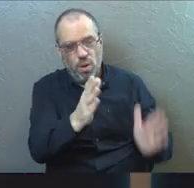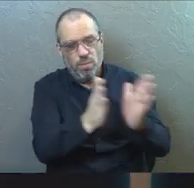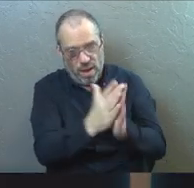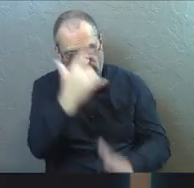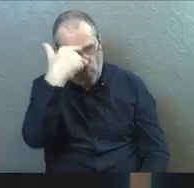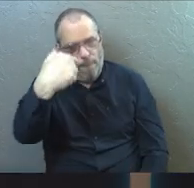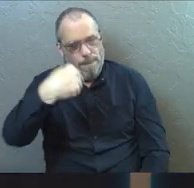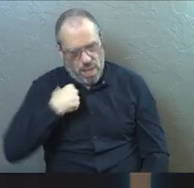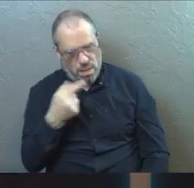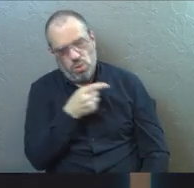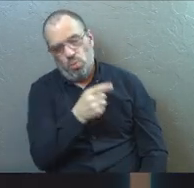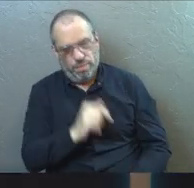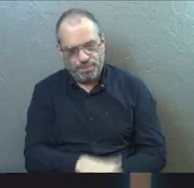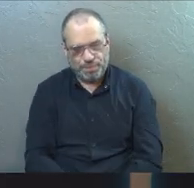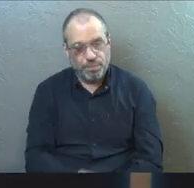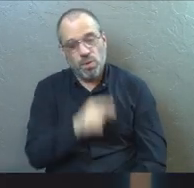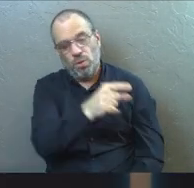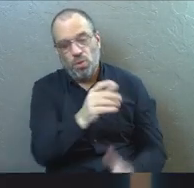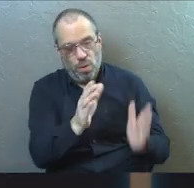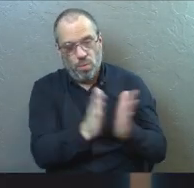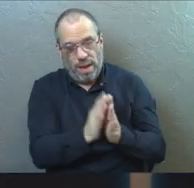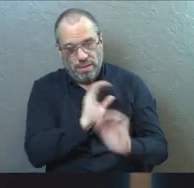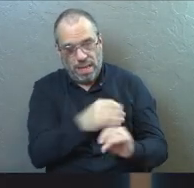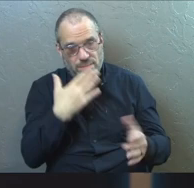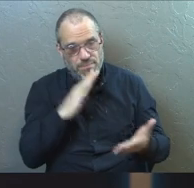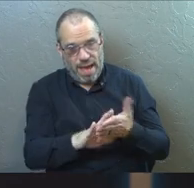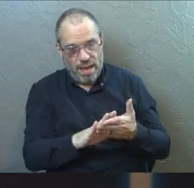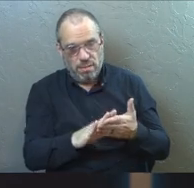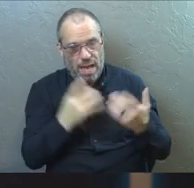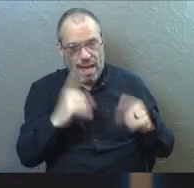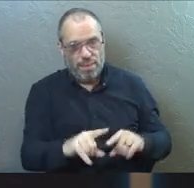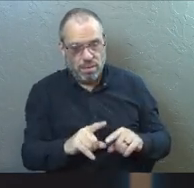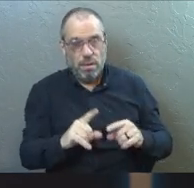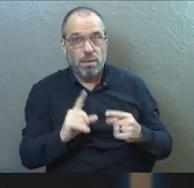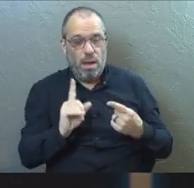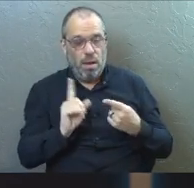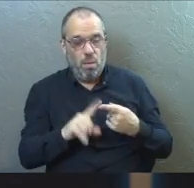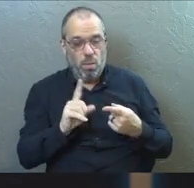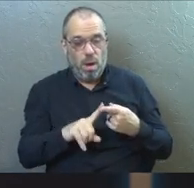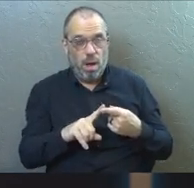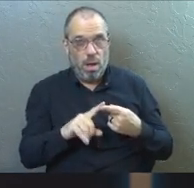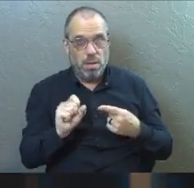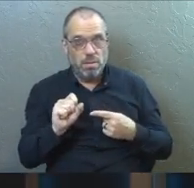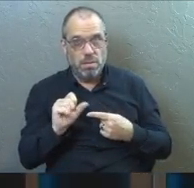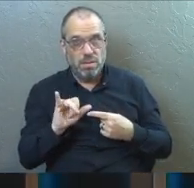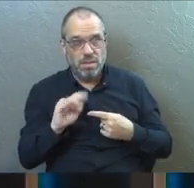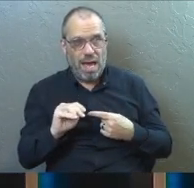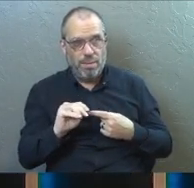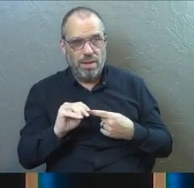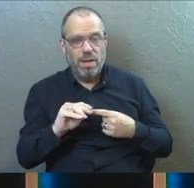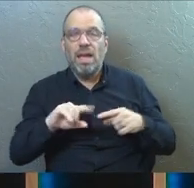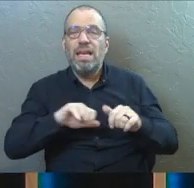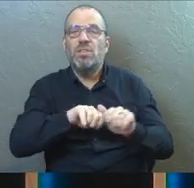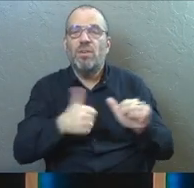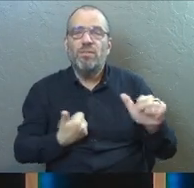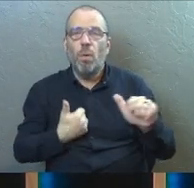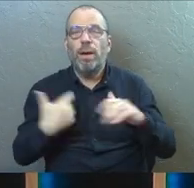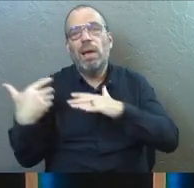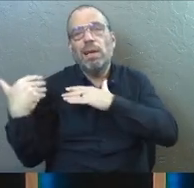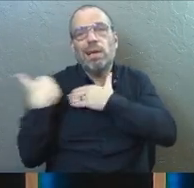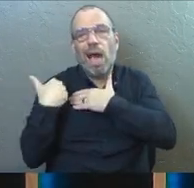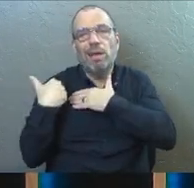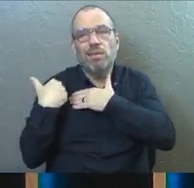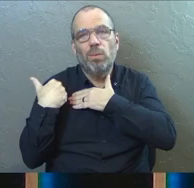to pray for me. You pray that none of this bad stuff happens. First off, Simon is trying to avoid consequences, not